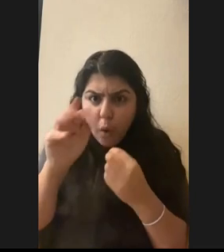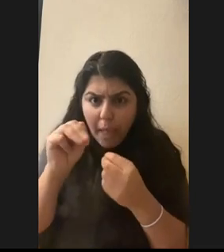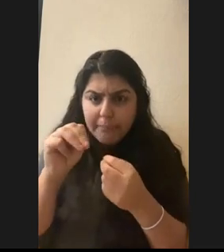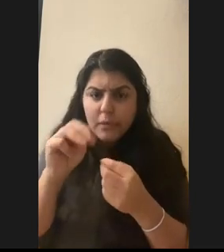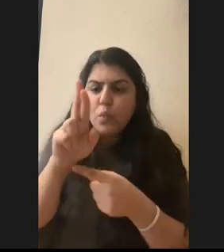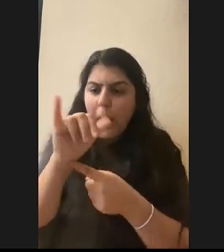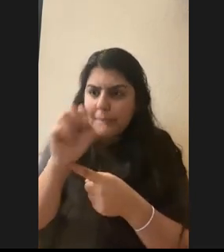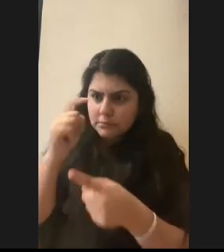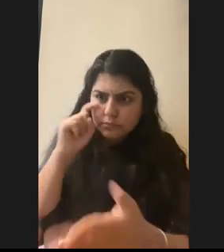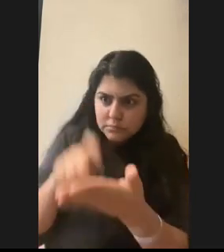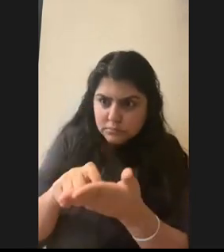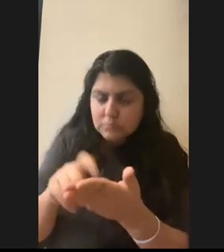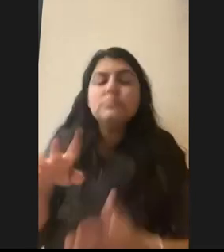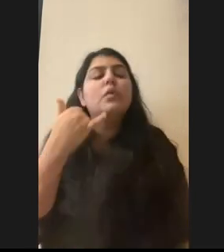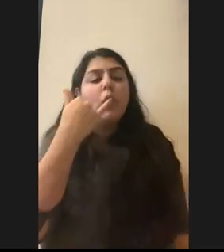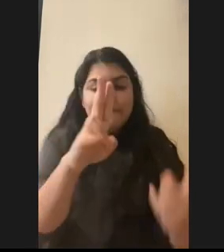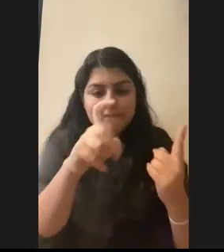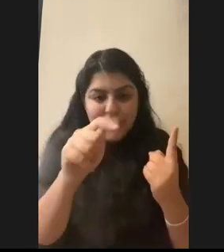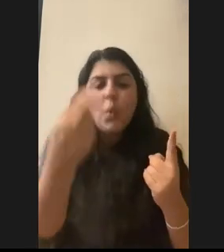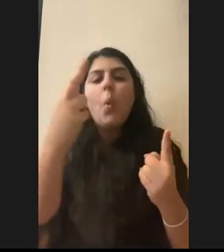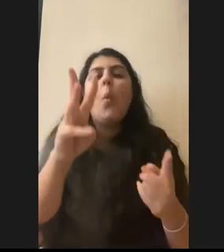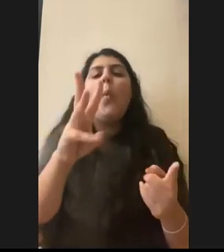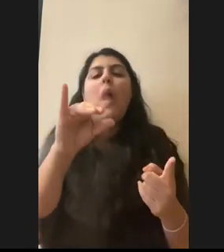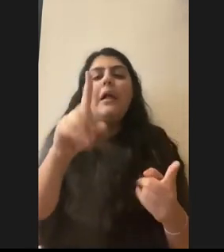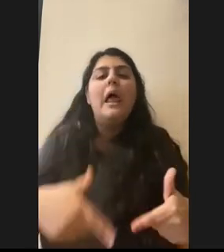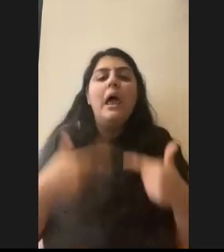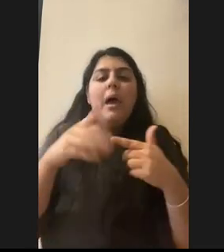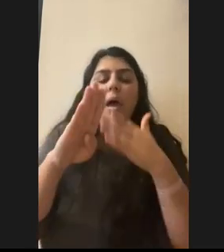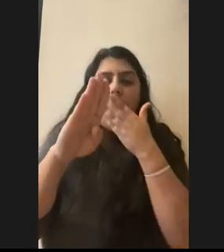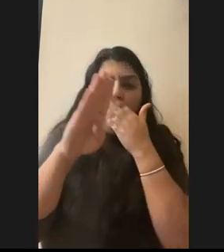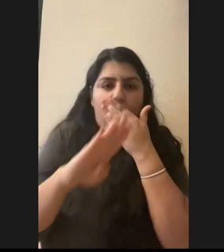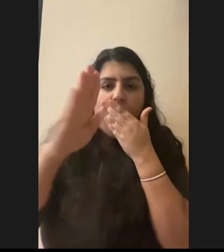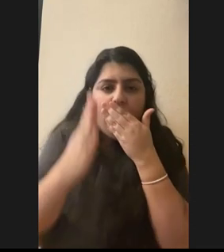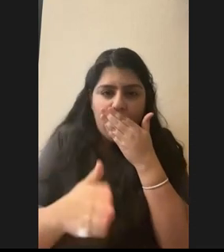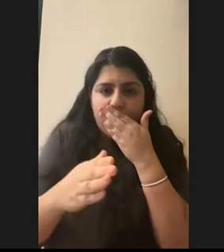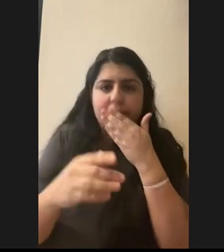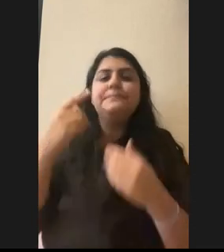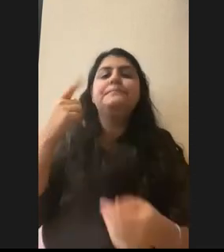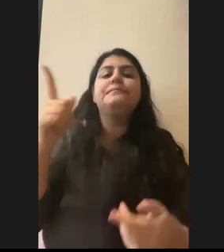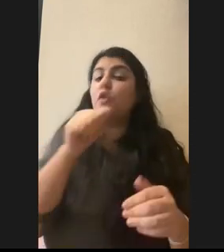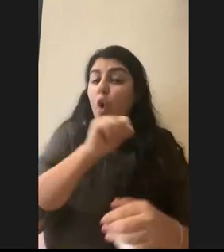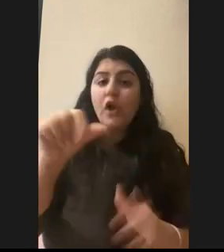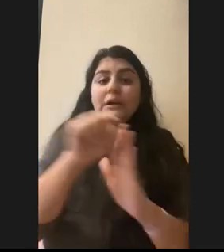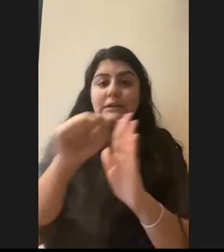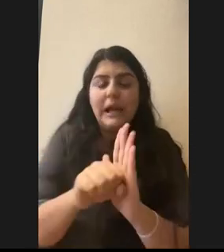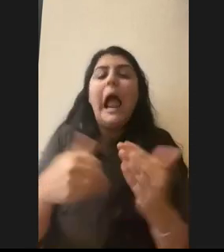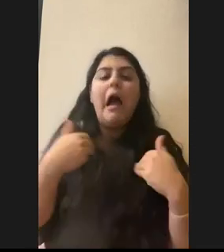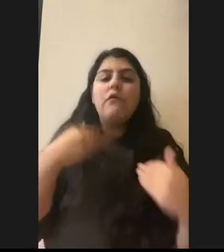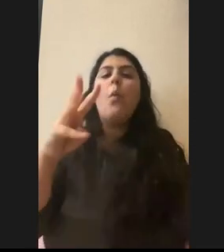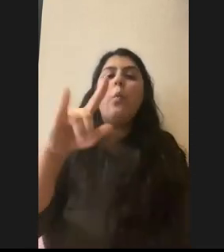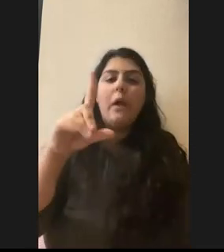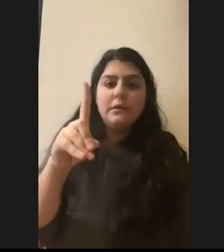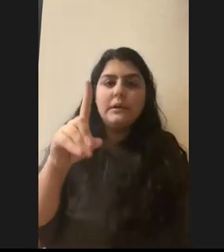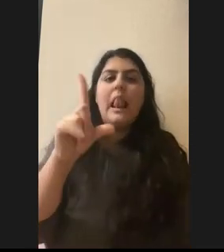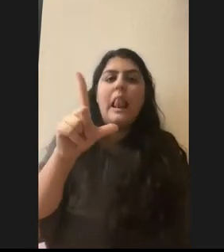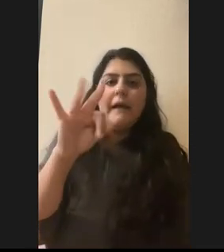um, a vet or a wildlife biologist. Um, every state here in America has their wildlife agency. So Tennessee